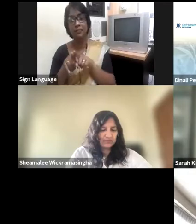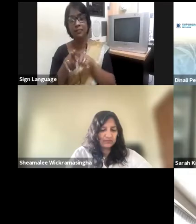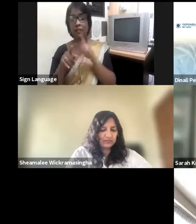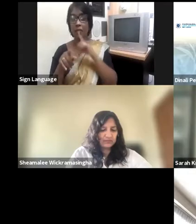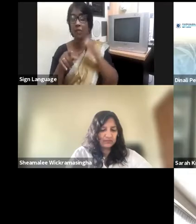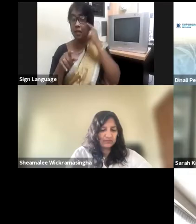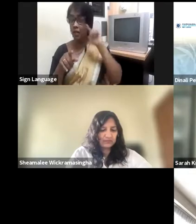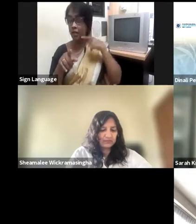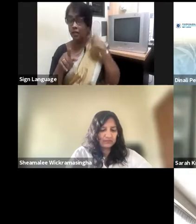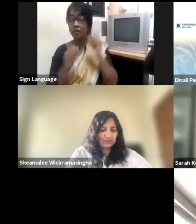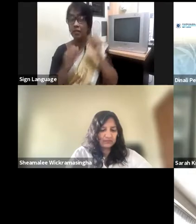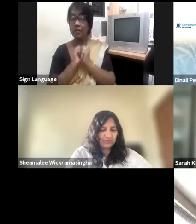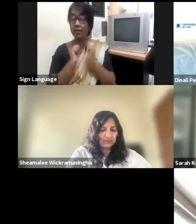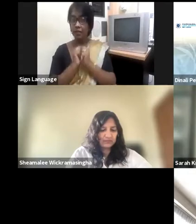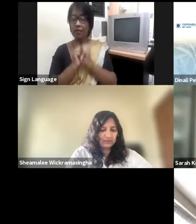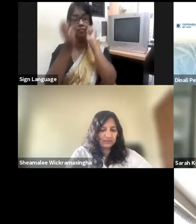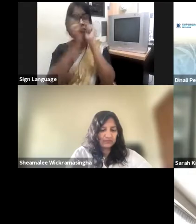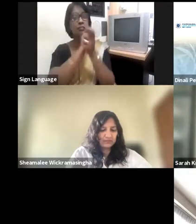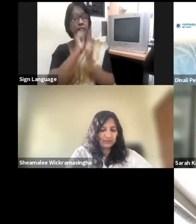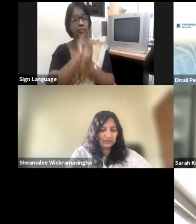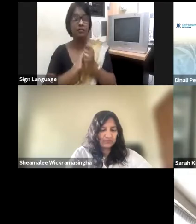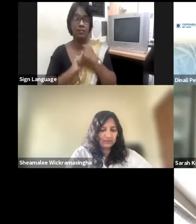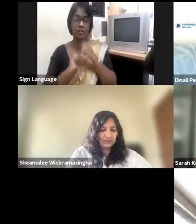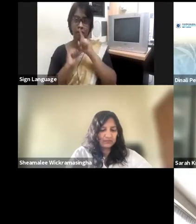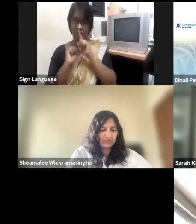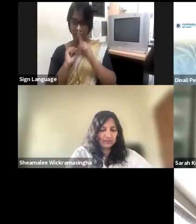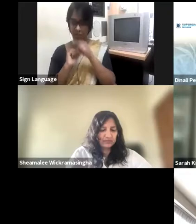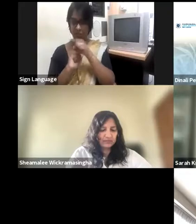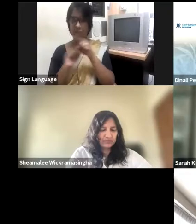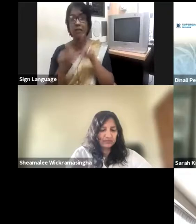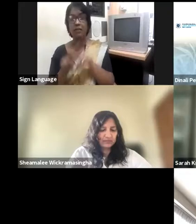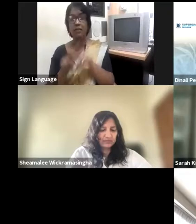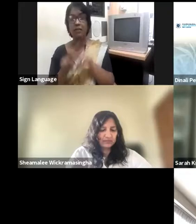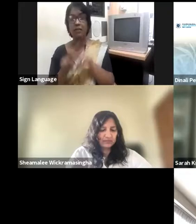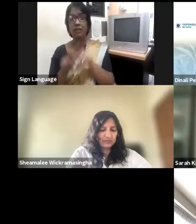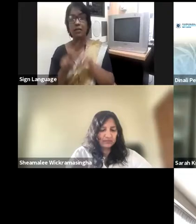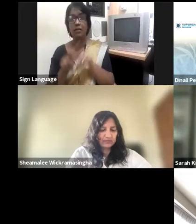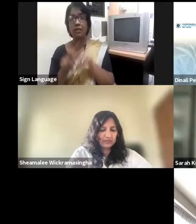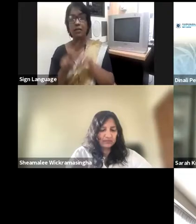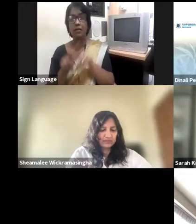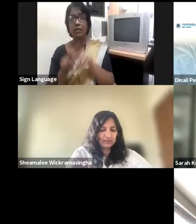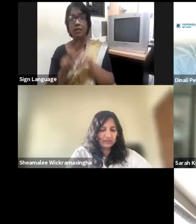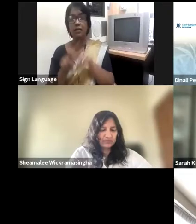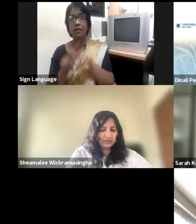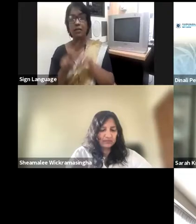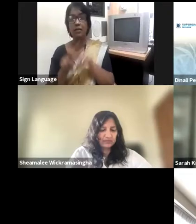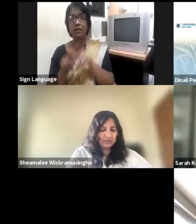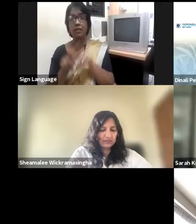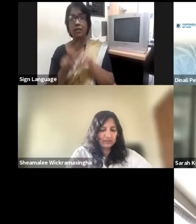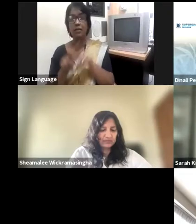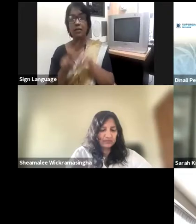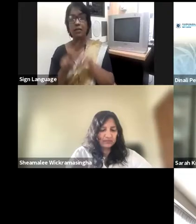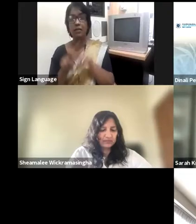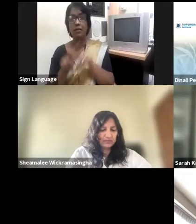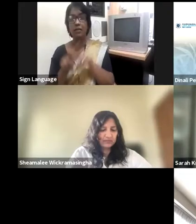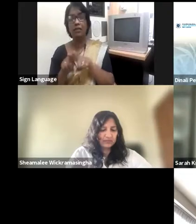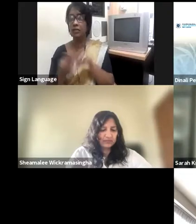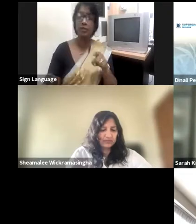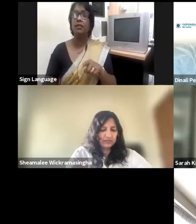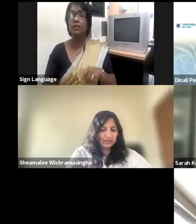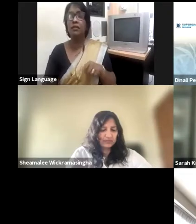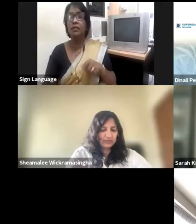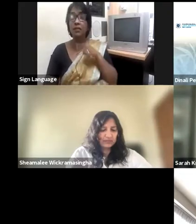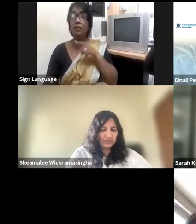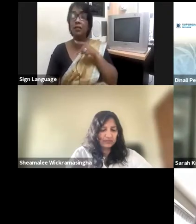today. There is a broken rung in many organizations and that is usually when